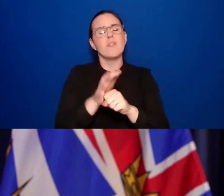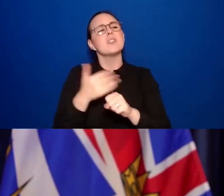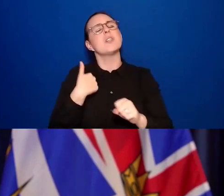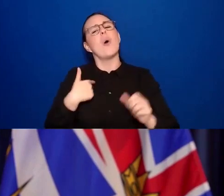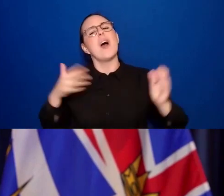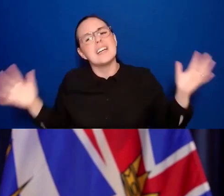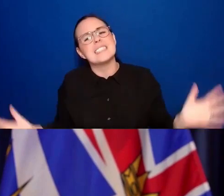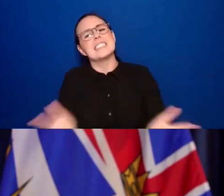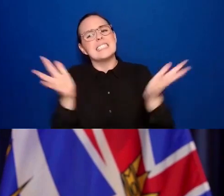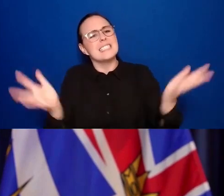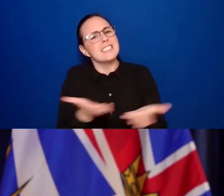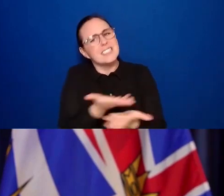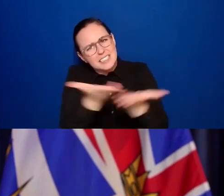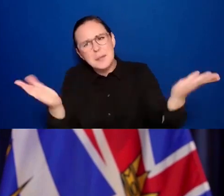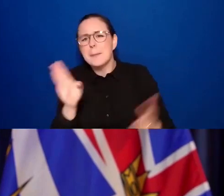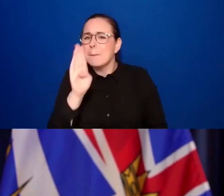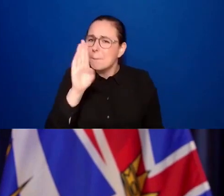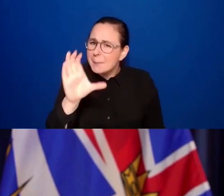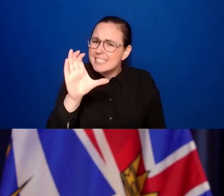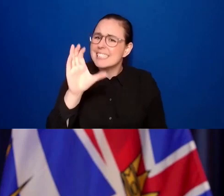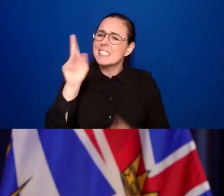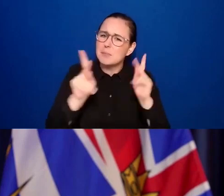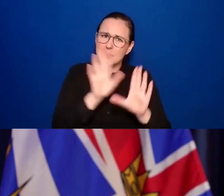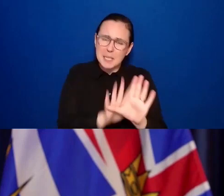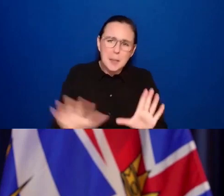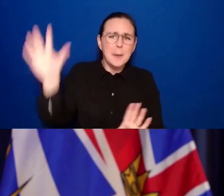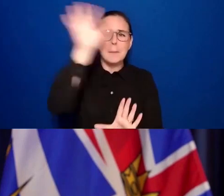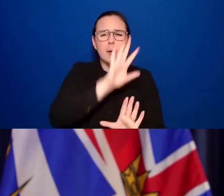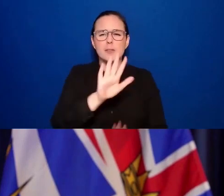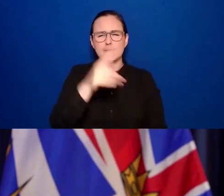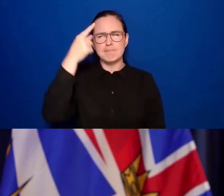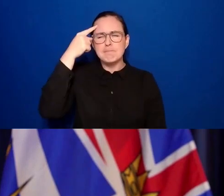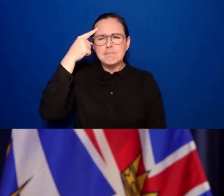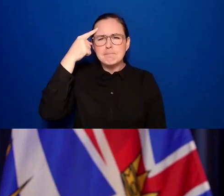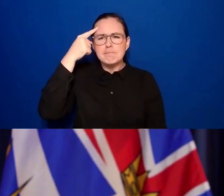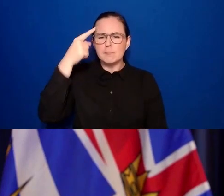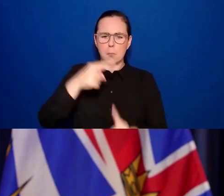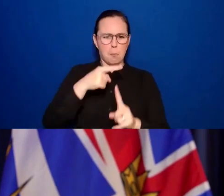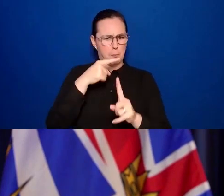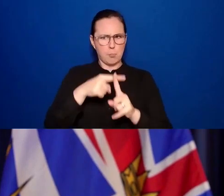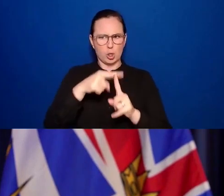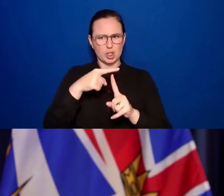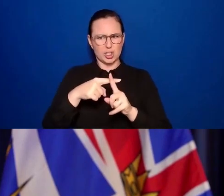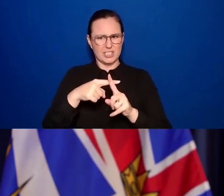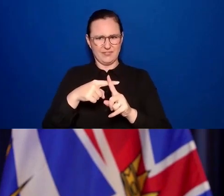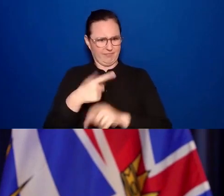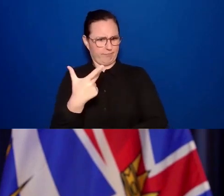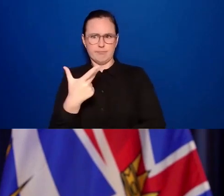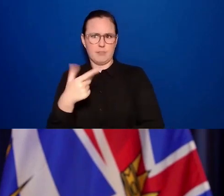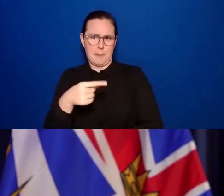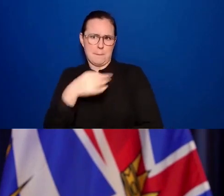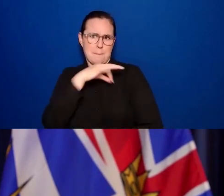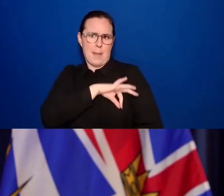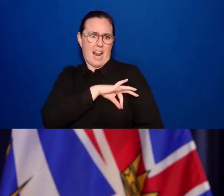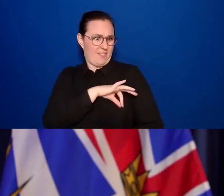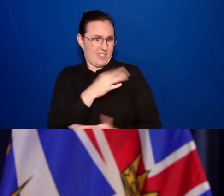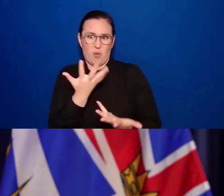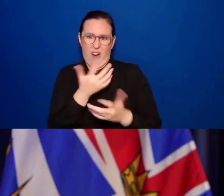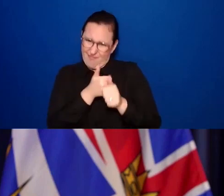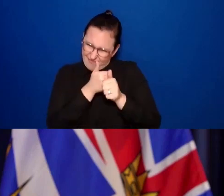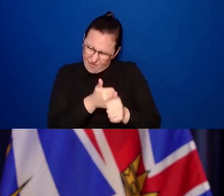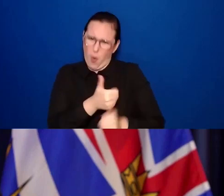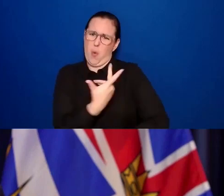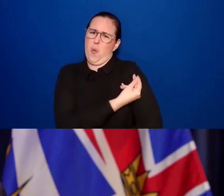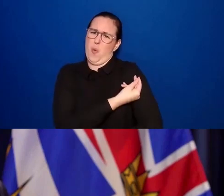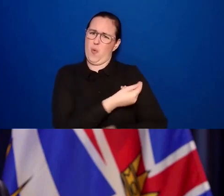particular point of view today, the positive impact the benefits of following so many other British Colombians, getting vaccinated to protect yourself,